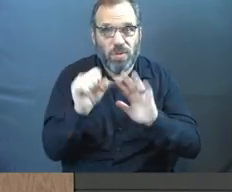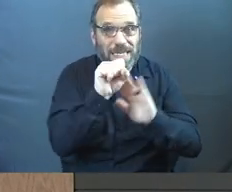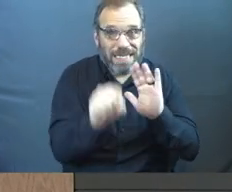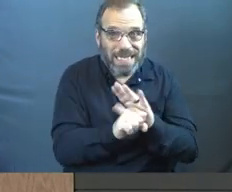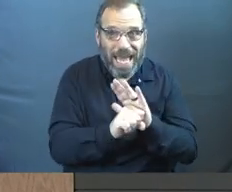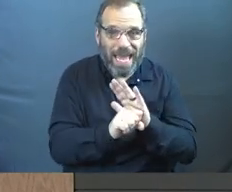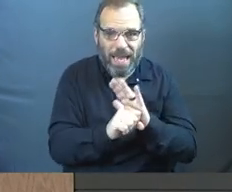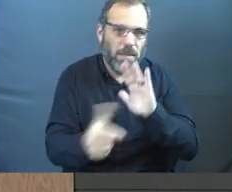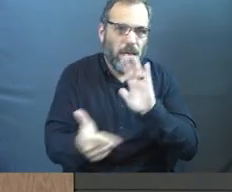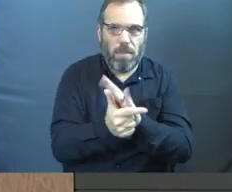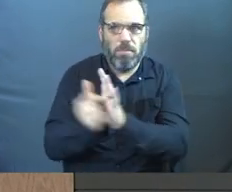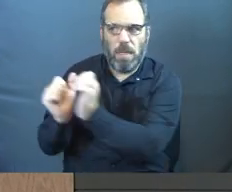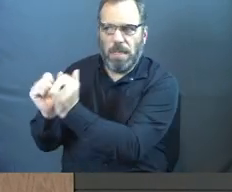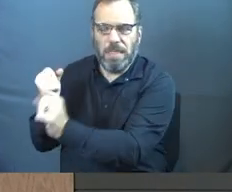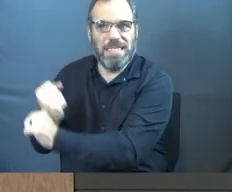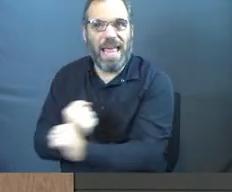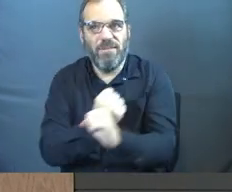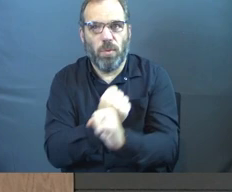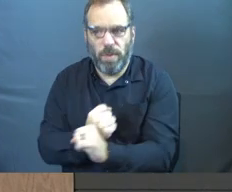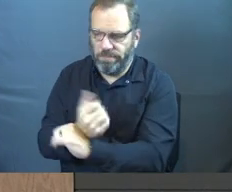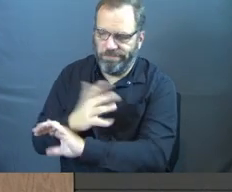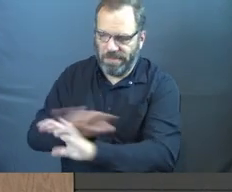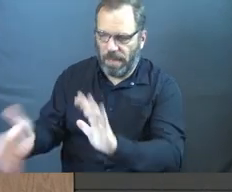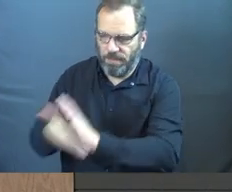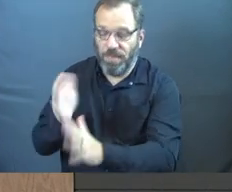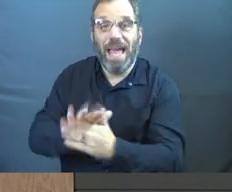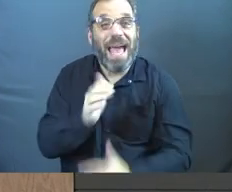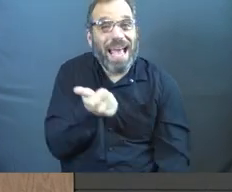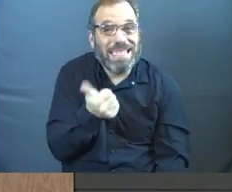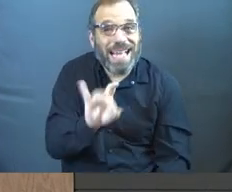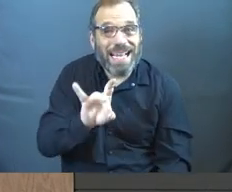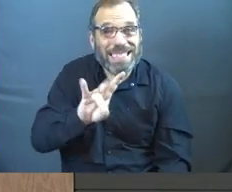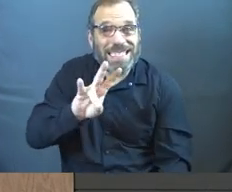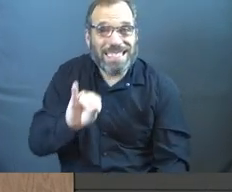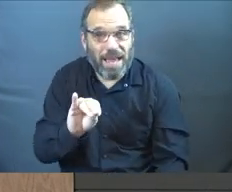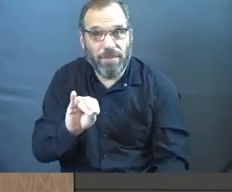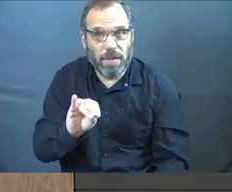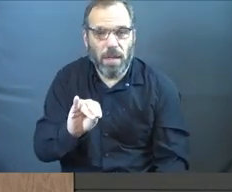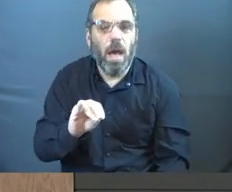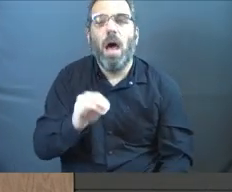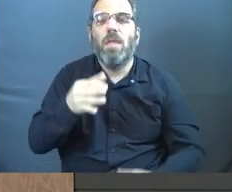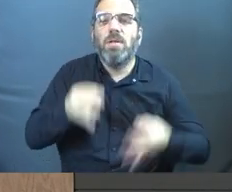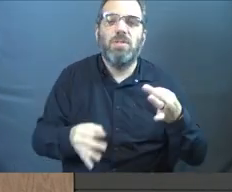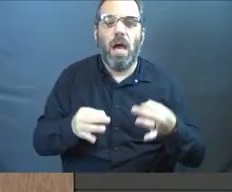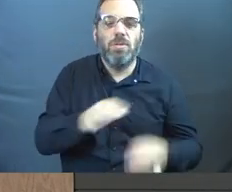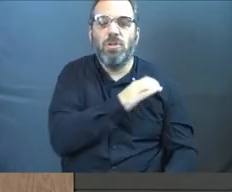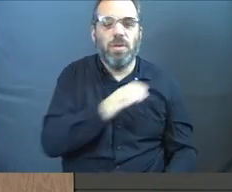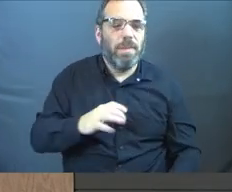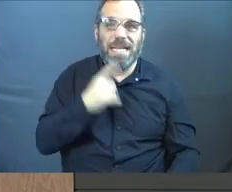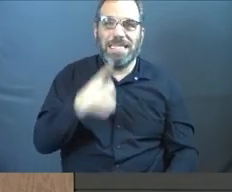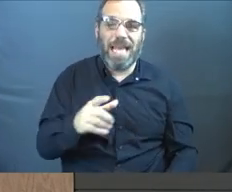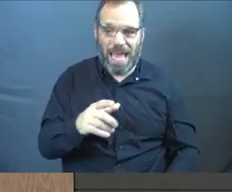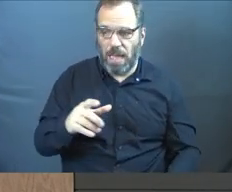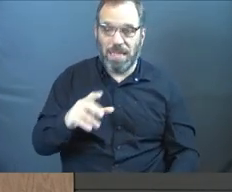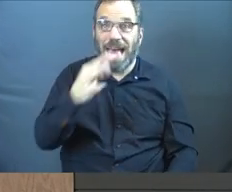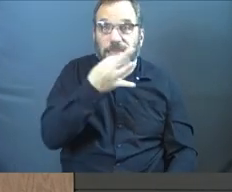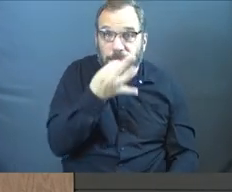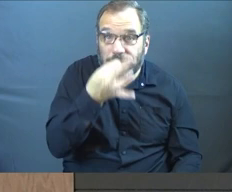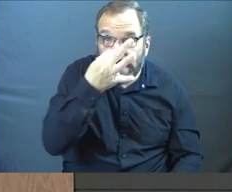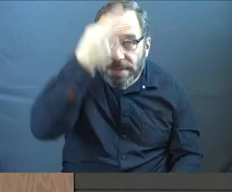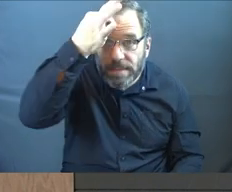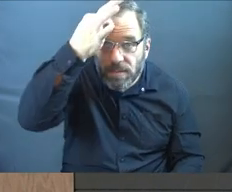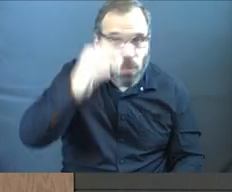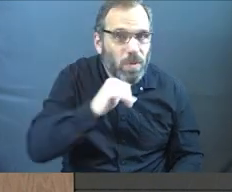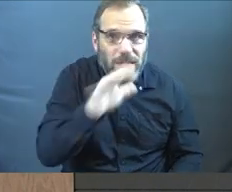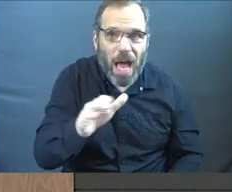finally outlawing slavery. It's in 1870 that the Senate Judiciary Committee clarifies that Native Americans were